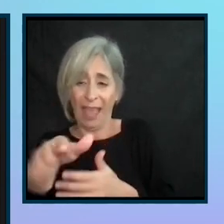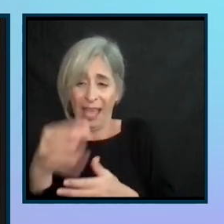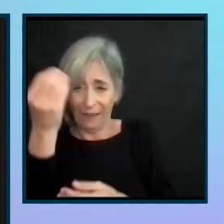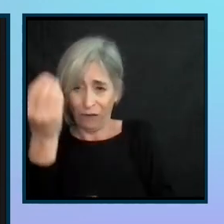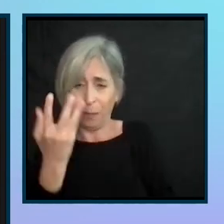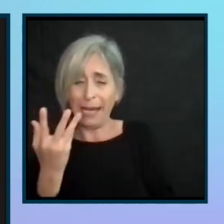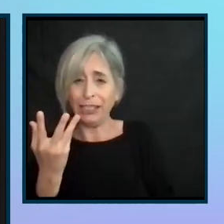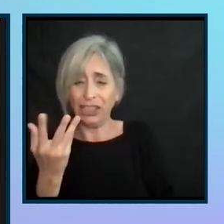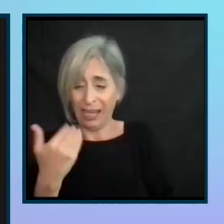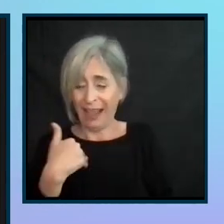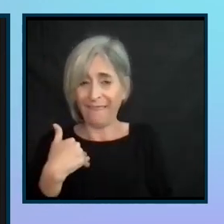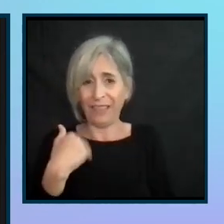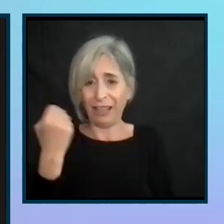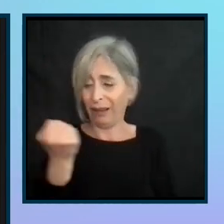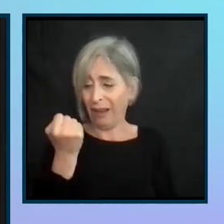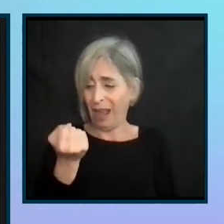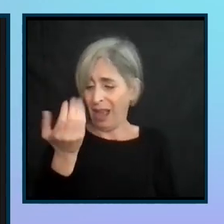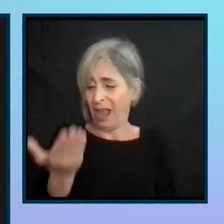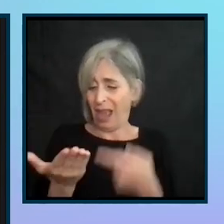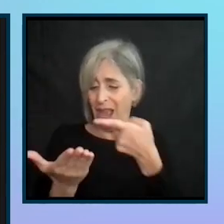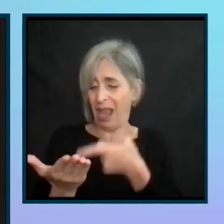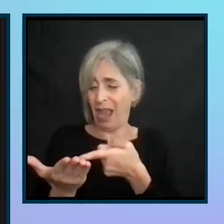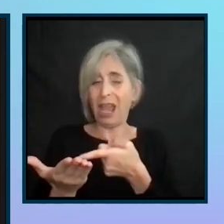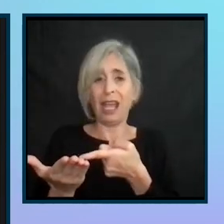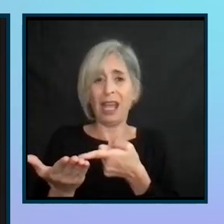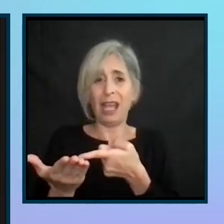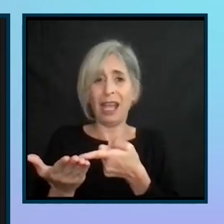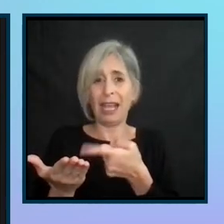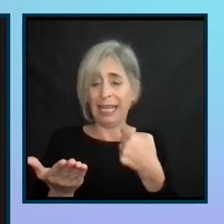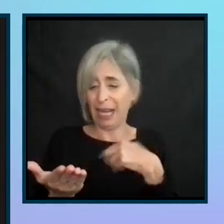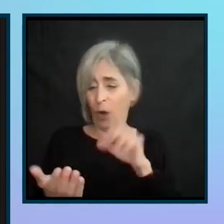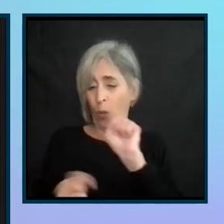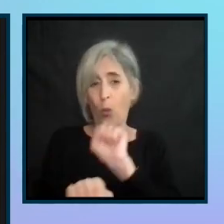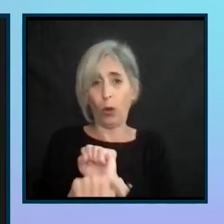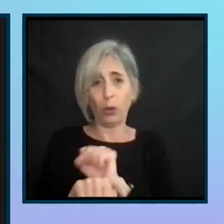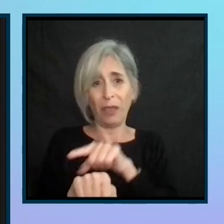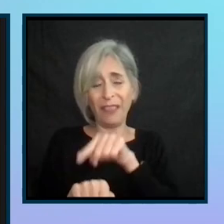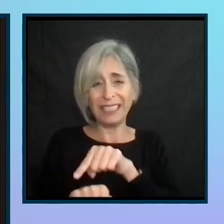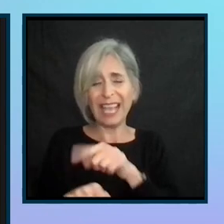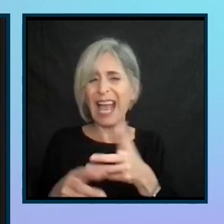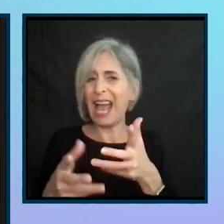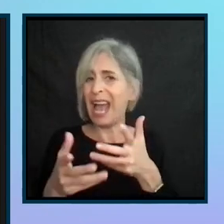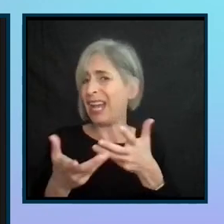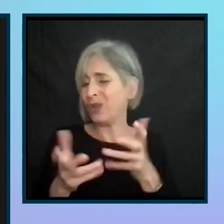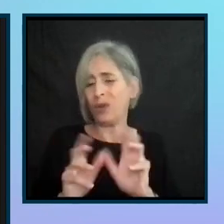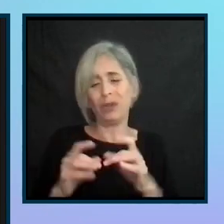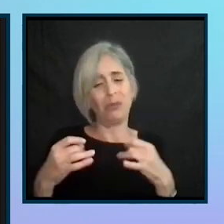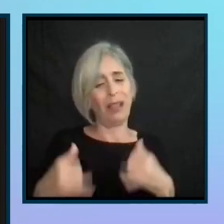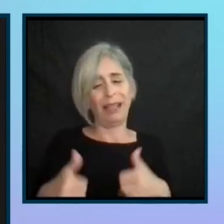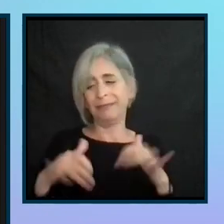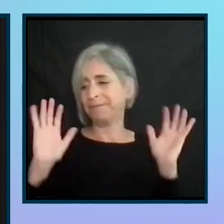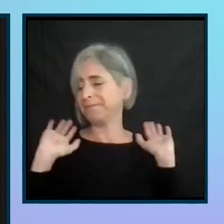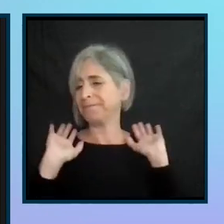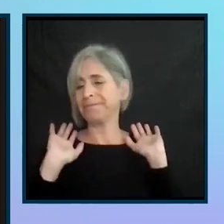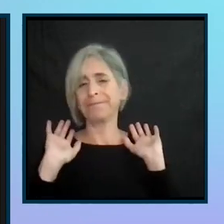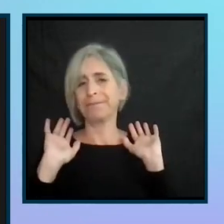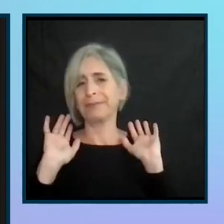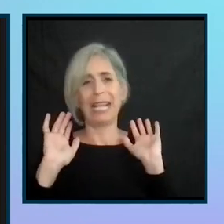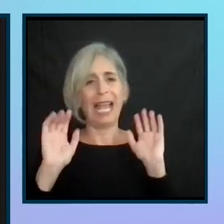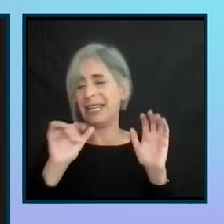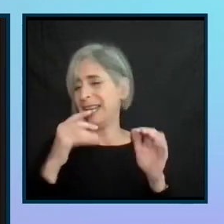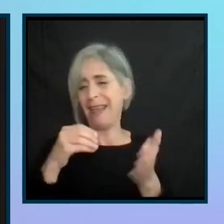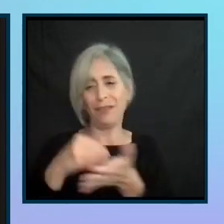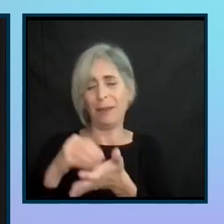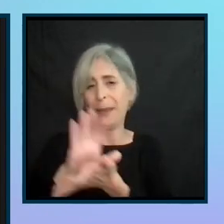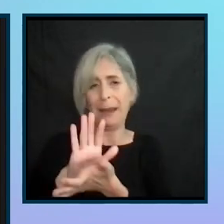where I can see it and manipulate it and work with it, I just didn't want to play anymore. And my